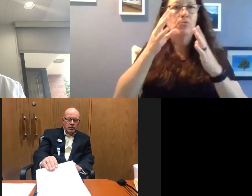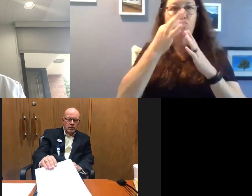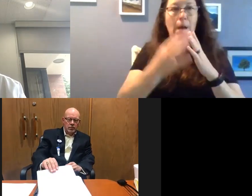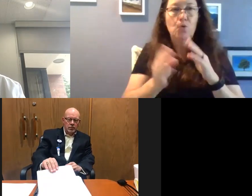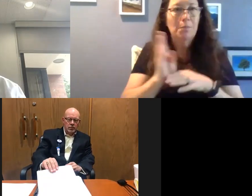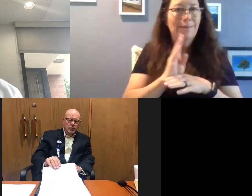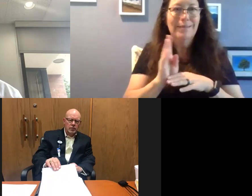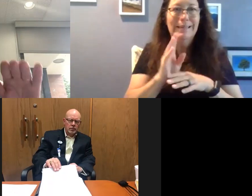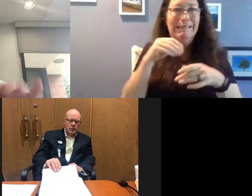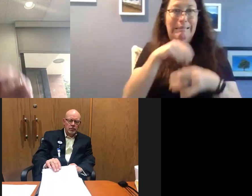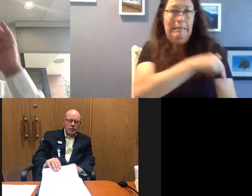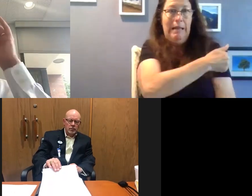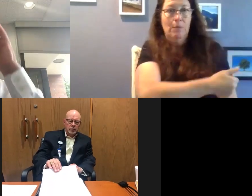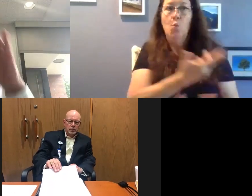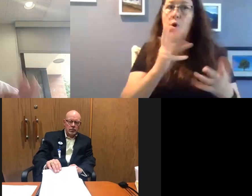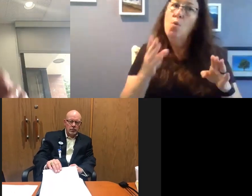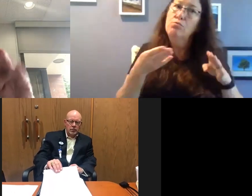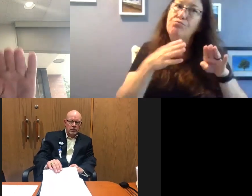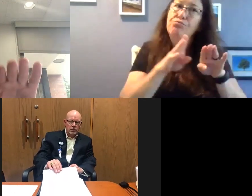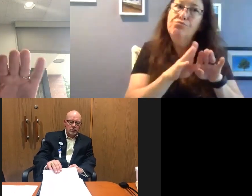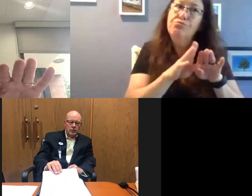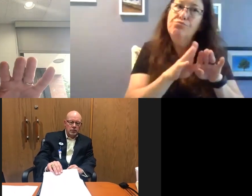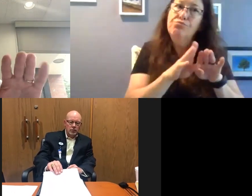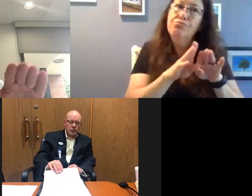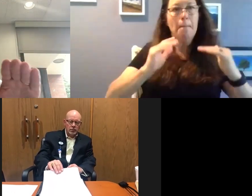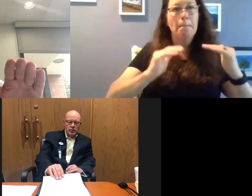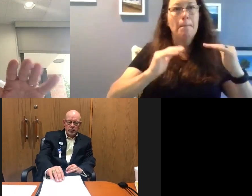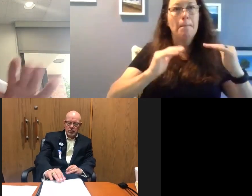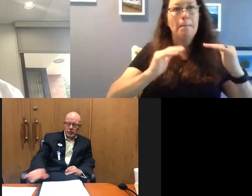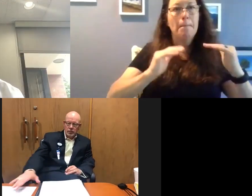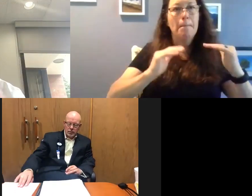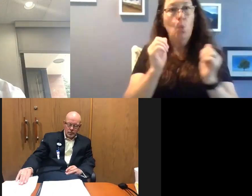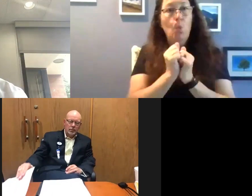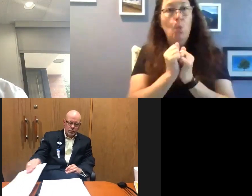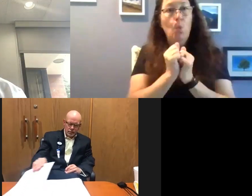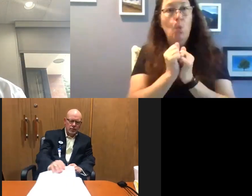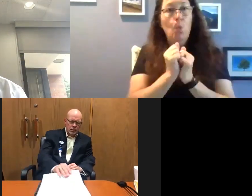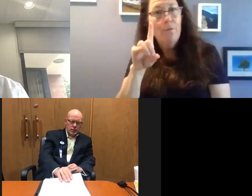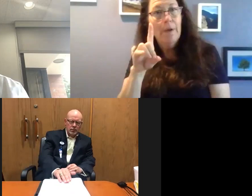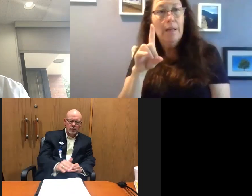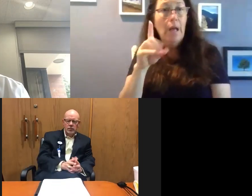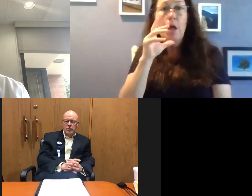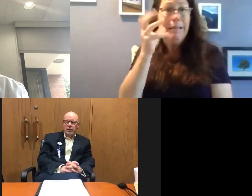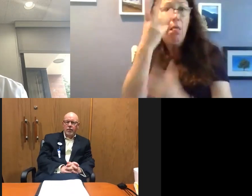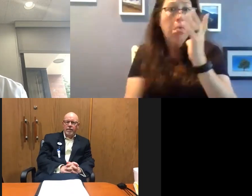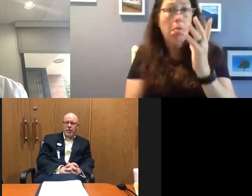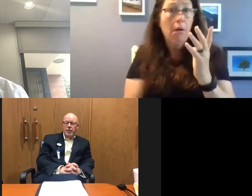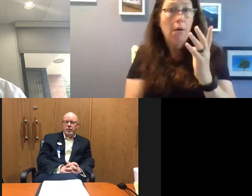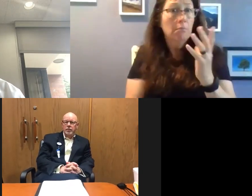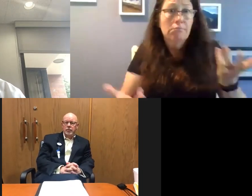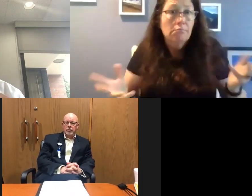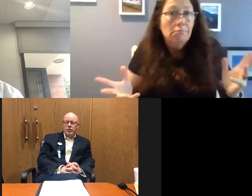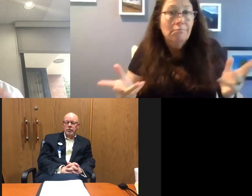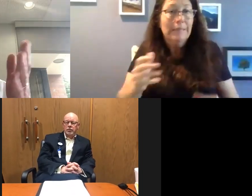doing within the hospital. We need to find this balance of coexisting with COVID. It's not going to go anywhere until we get